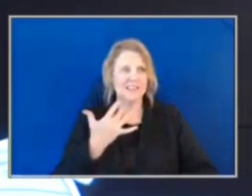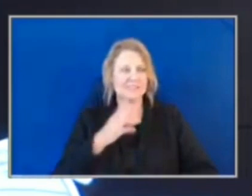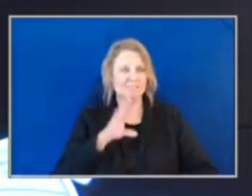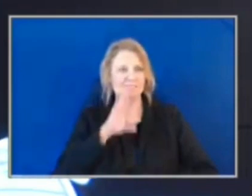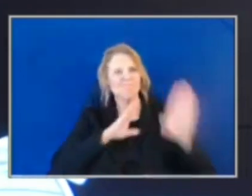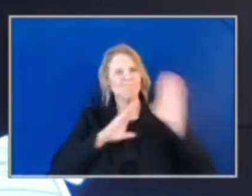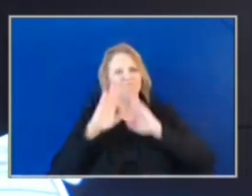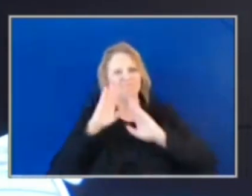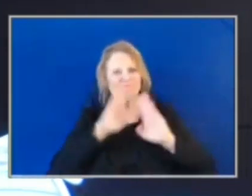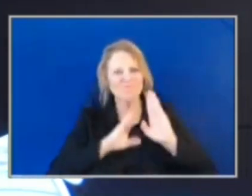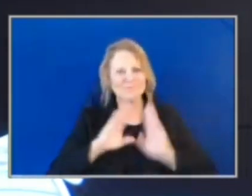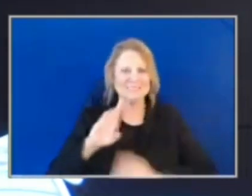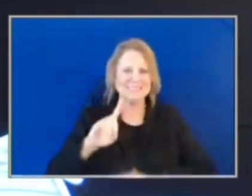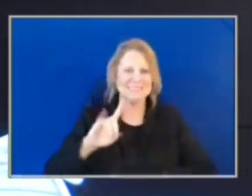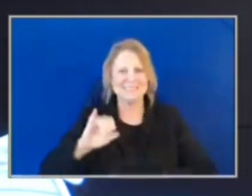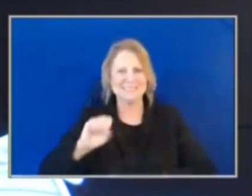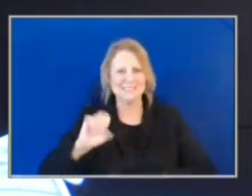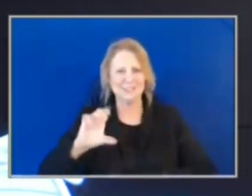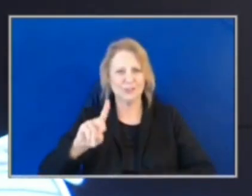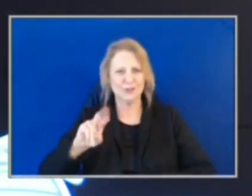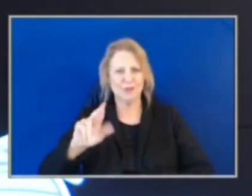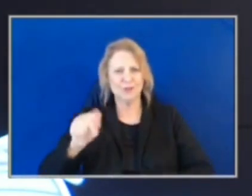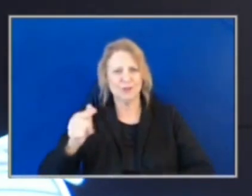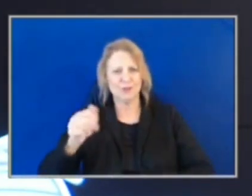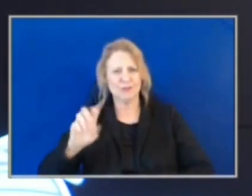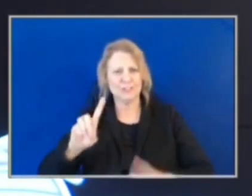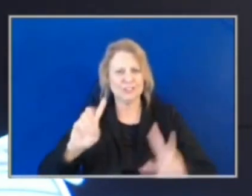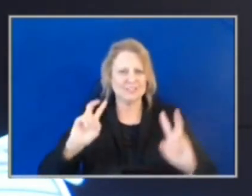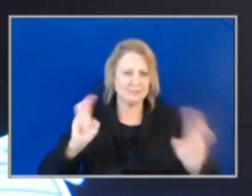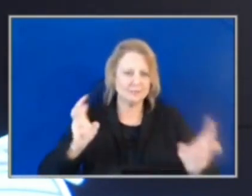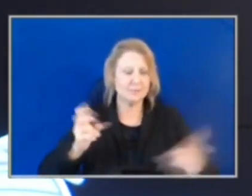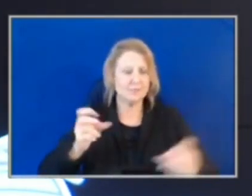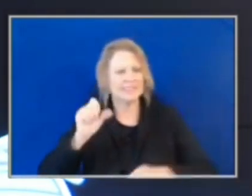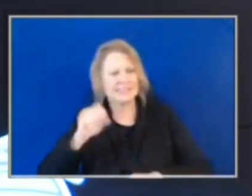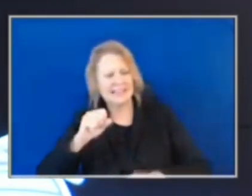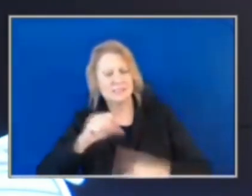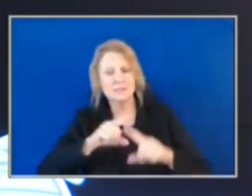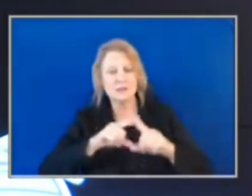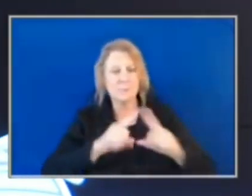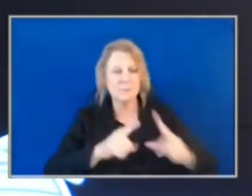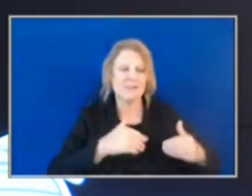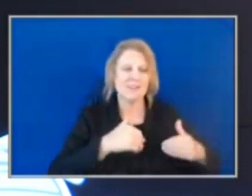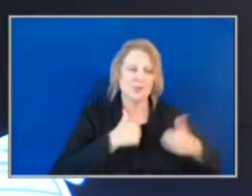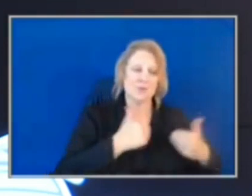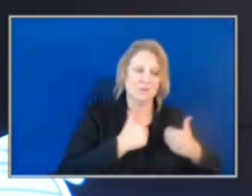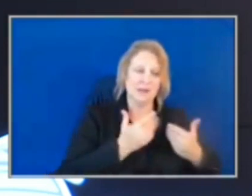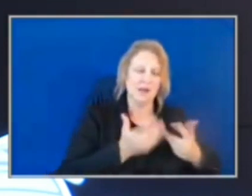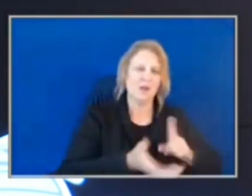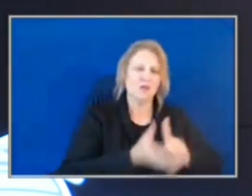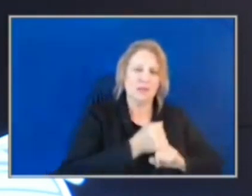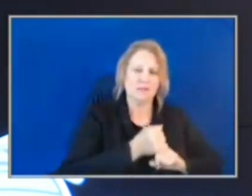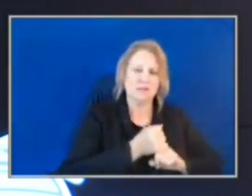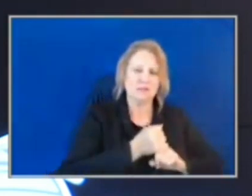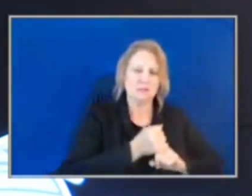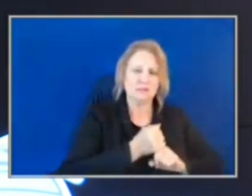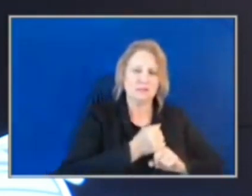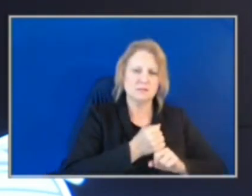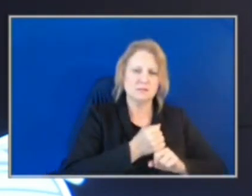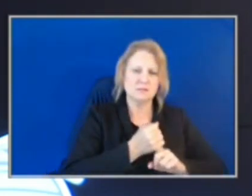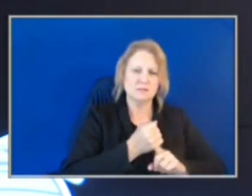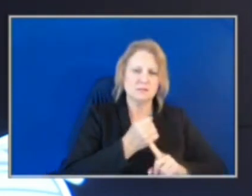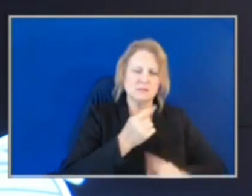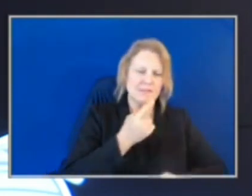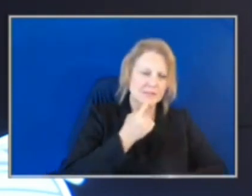It's discouraging, but the number that I threw up of juvenile arrests, it's not, let's see if I said 500